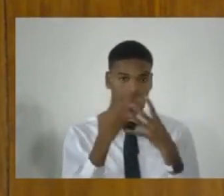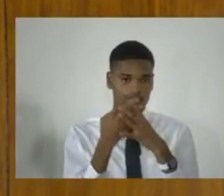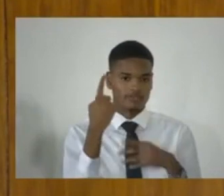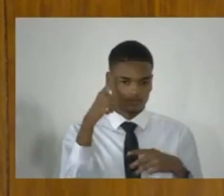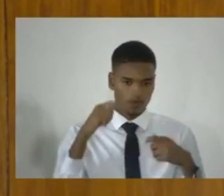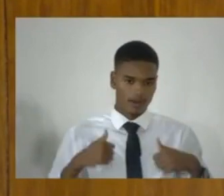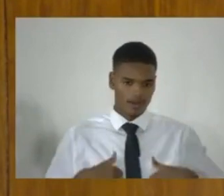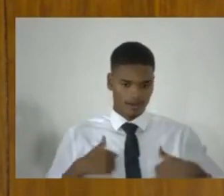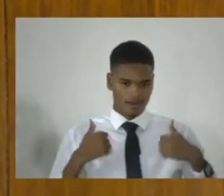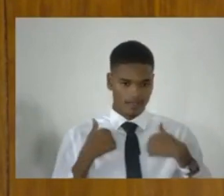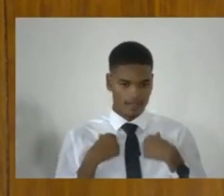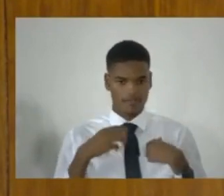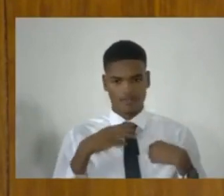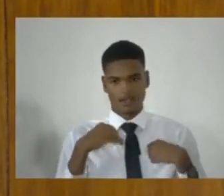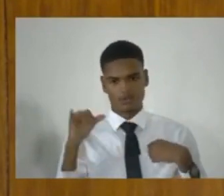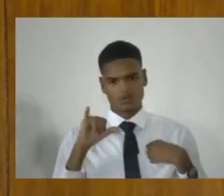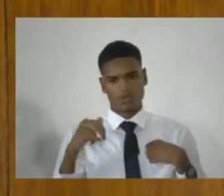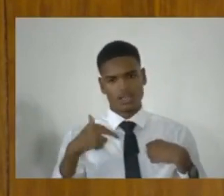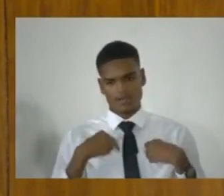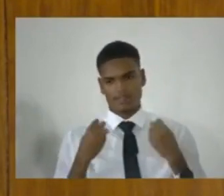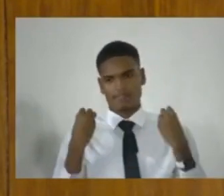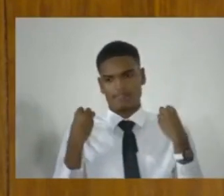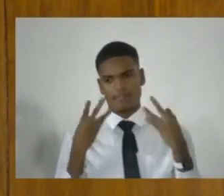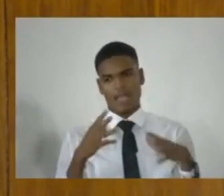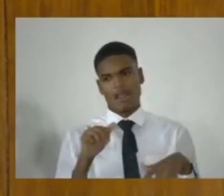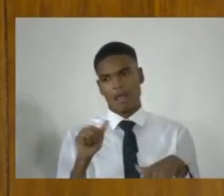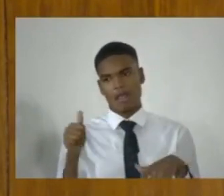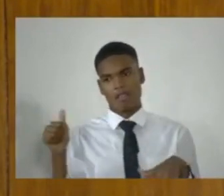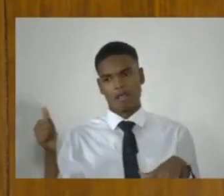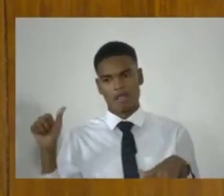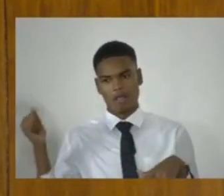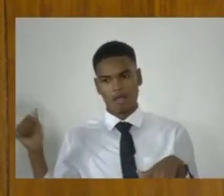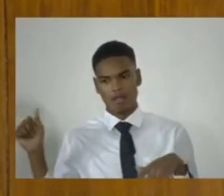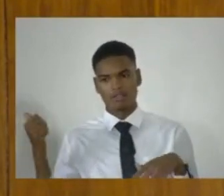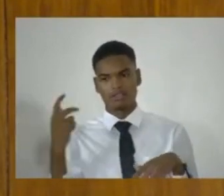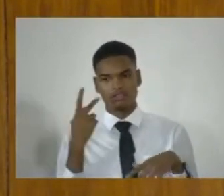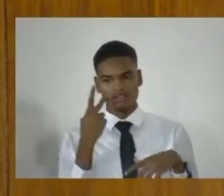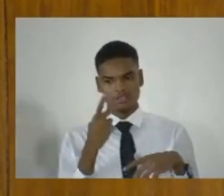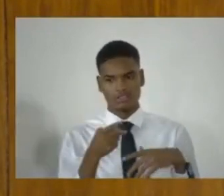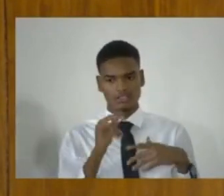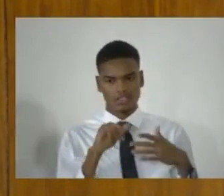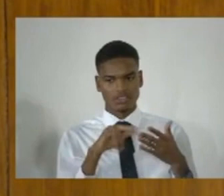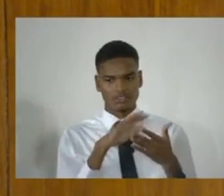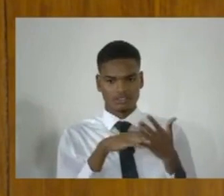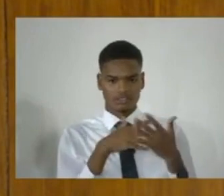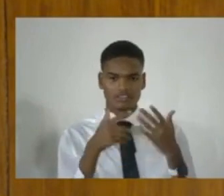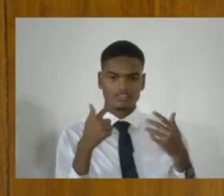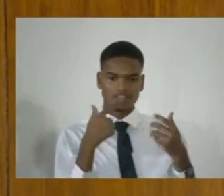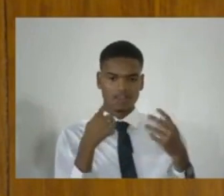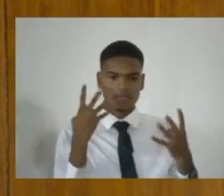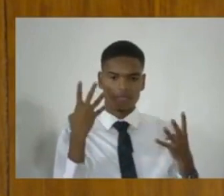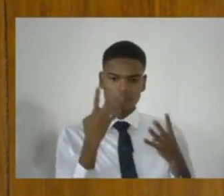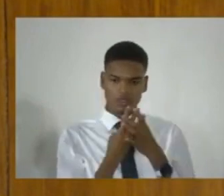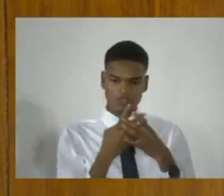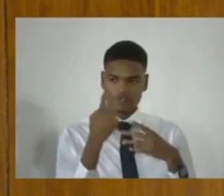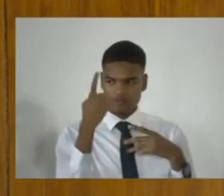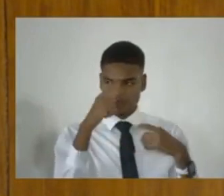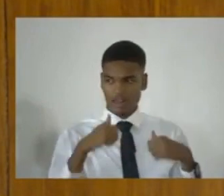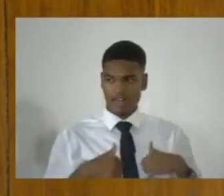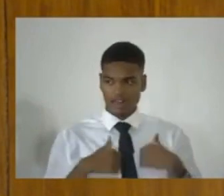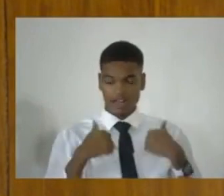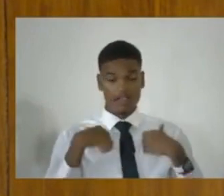And there are several others, actually, where the sixth schedule provides imprisonment for life, including